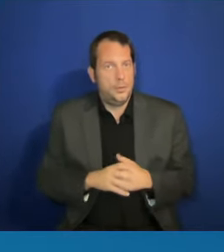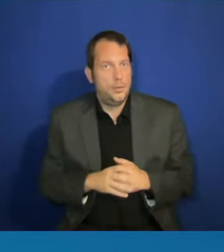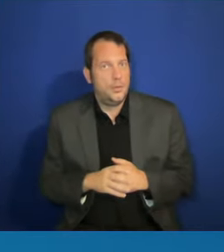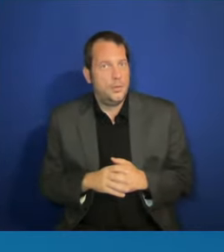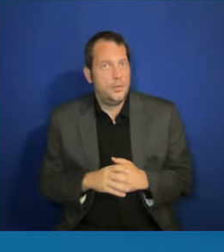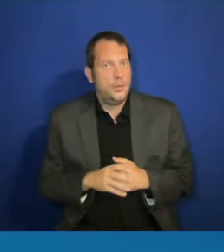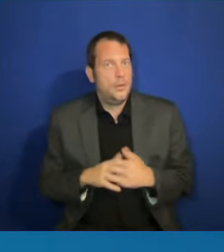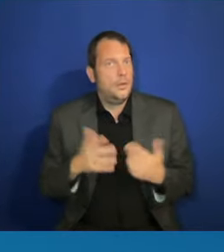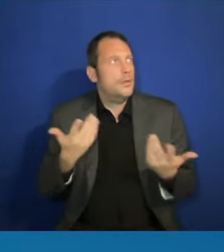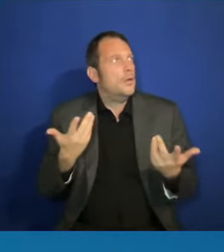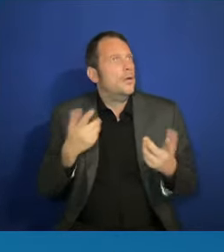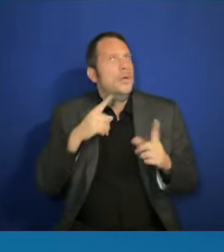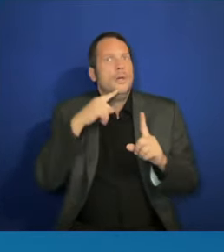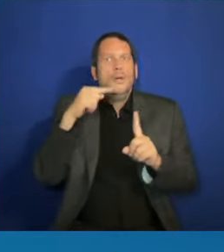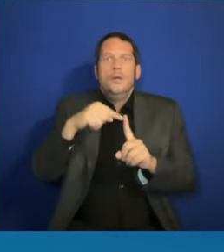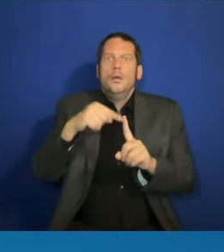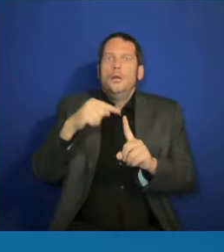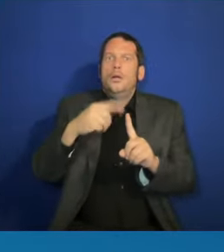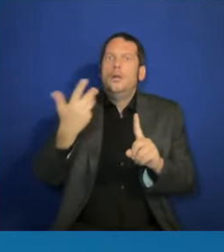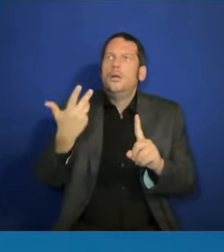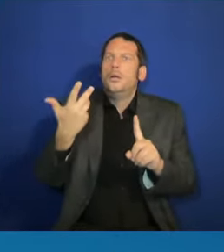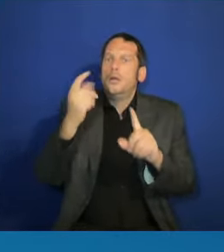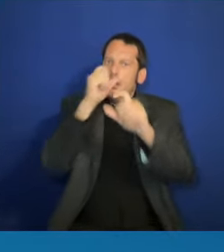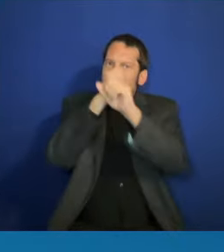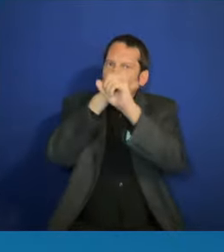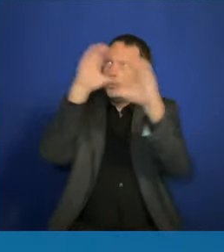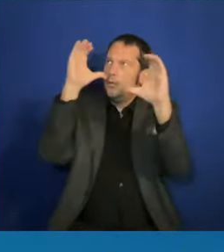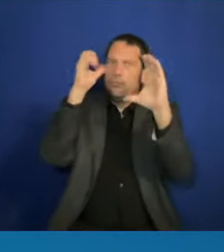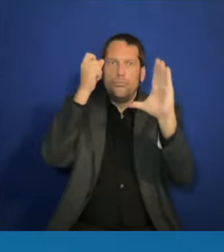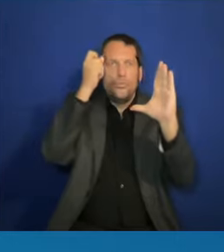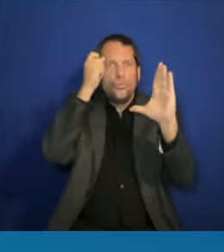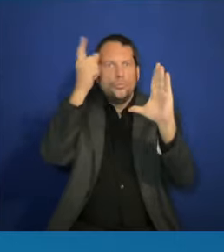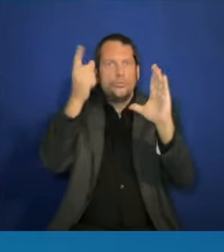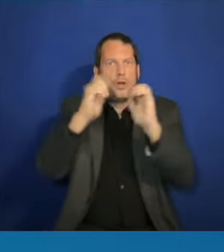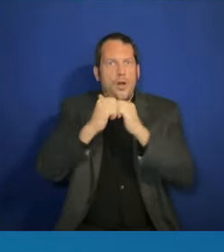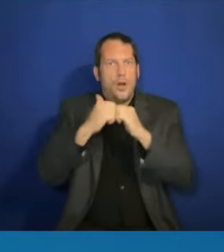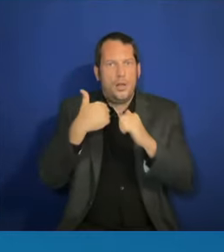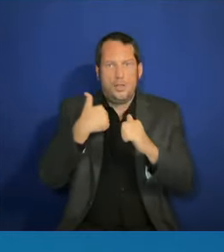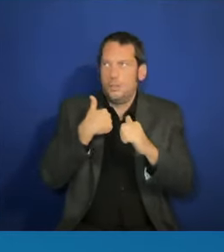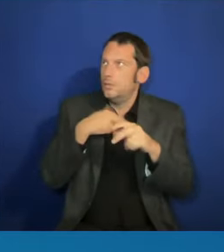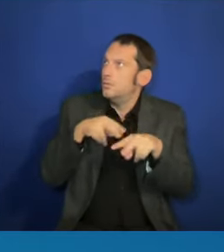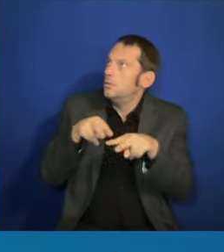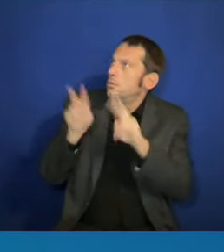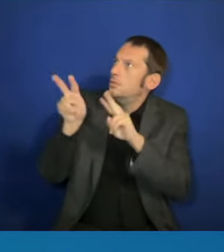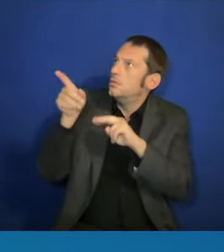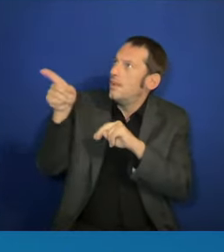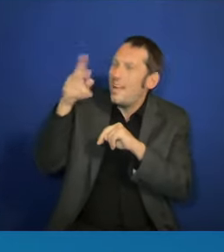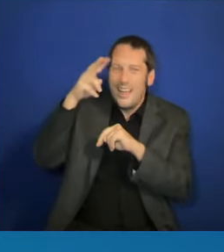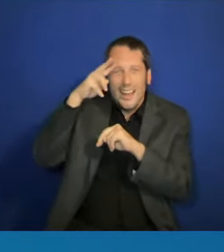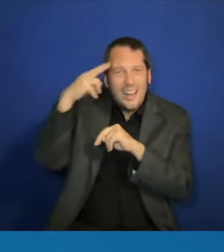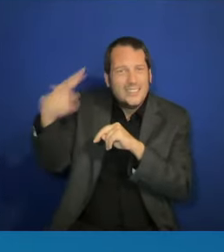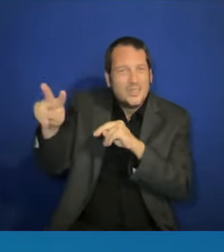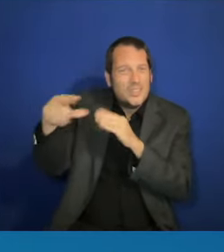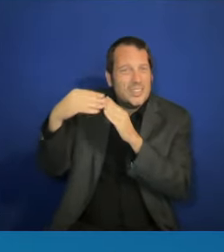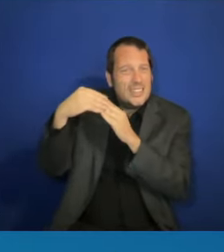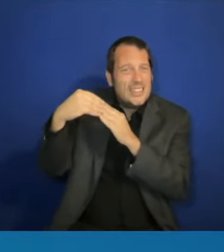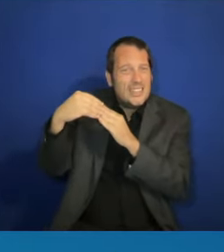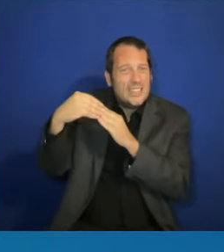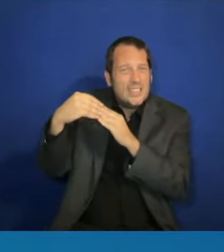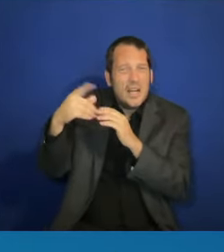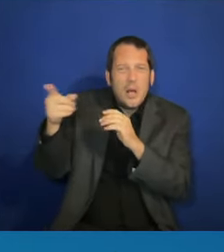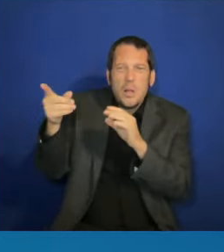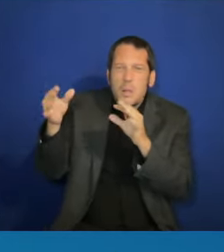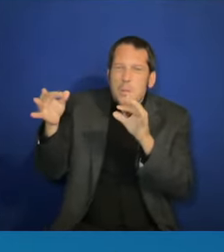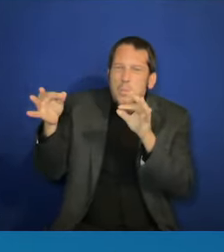stand on the shoulders of great Latino leaders and how it is so much a part of who we are as a nation. And so I just want to congratulate you